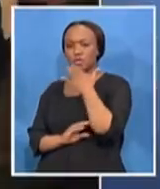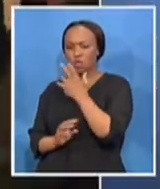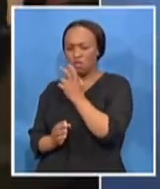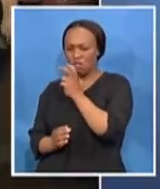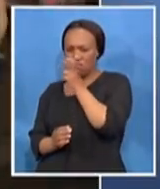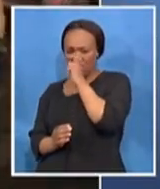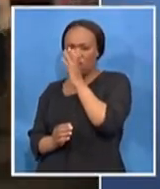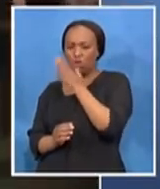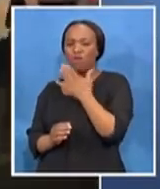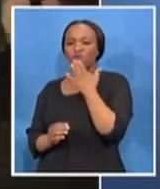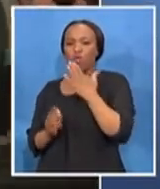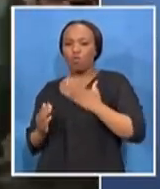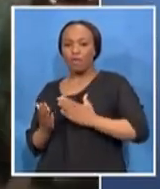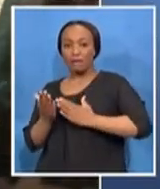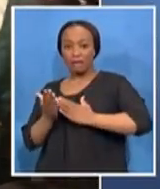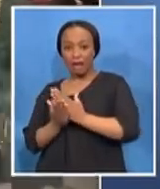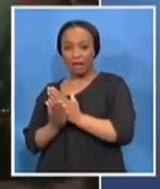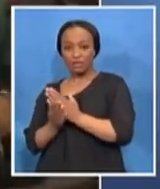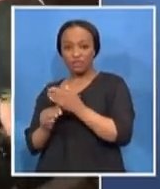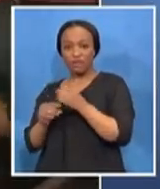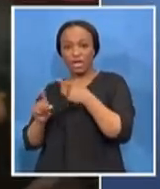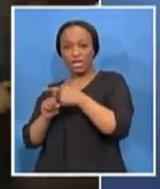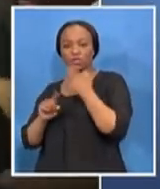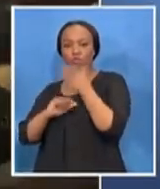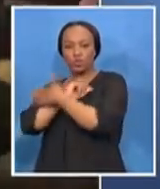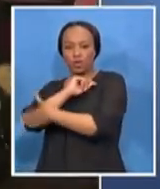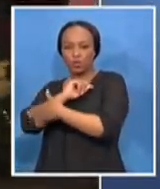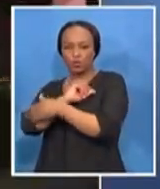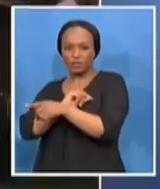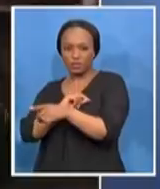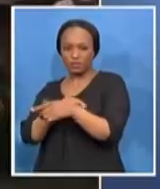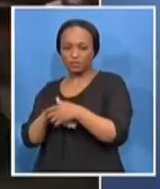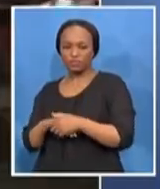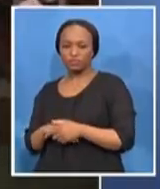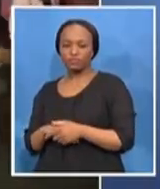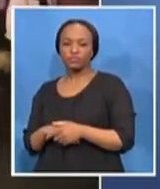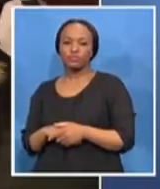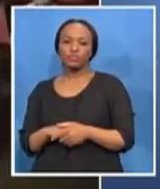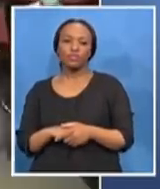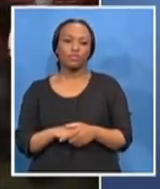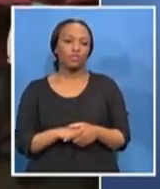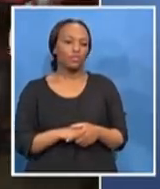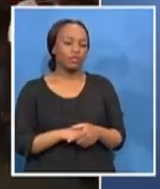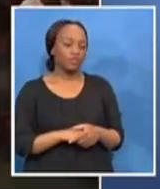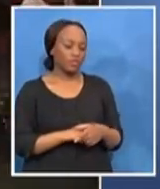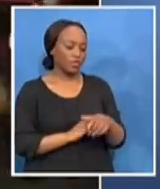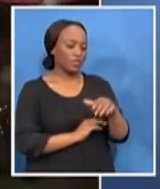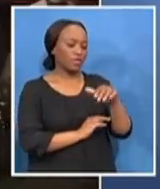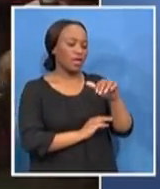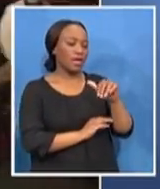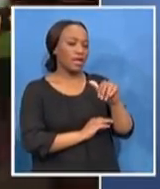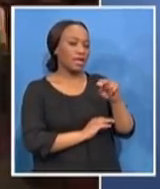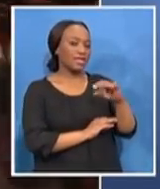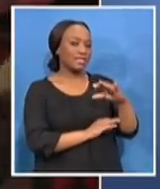The ANC as a fraternal party or a friend of ZANU-PF, it's likely to